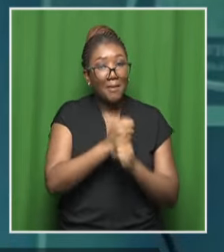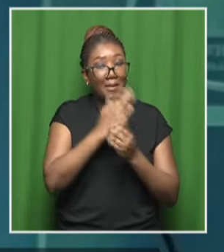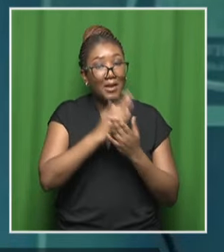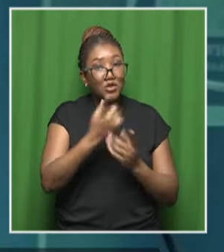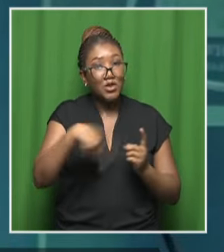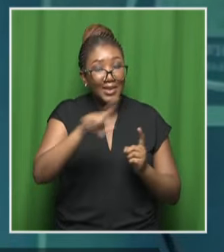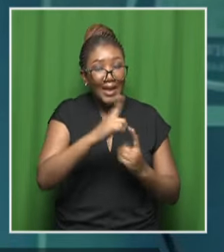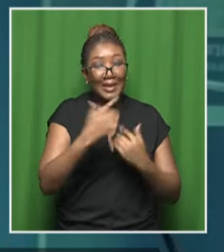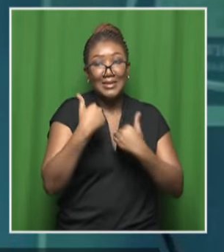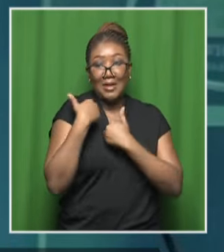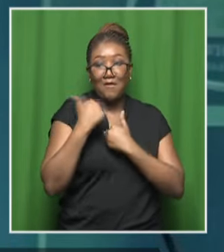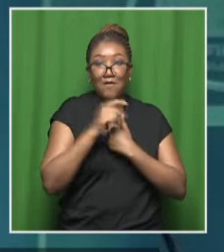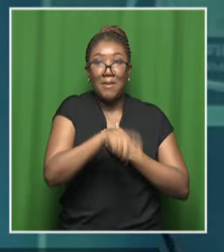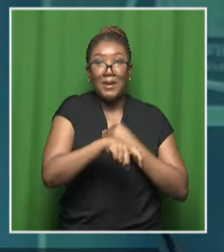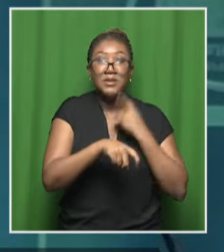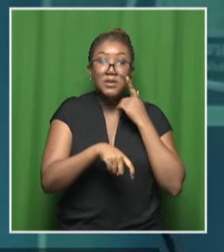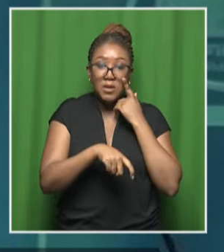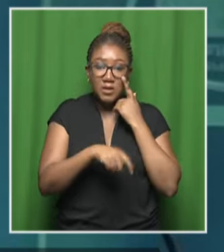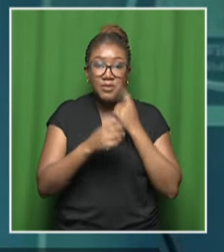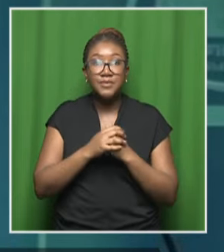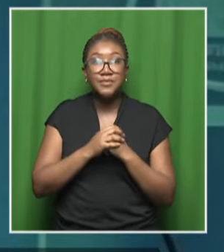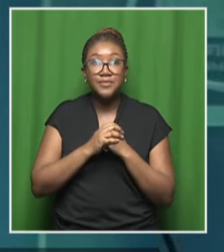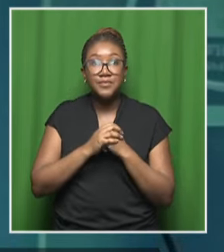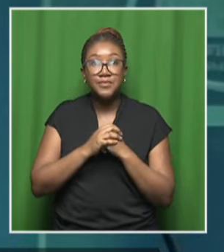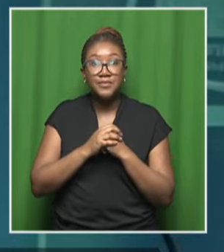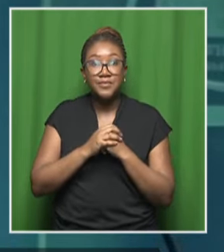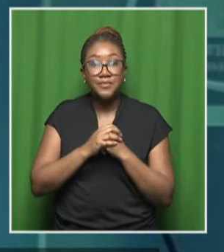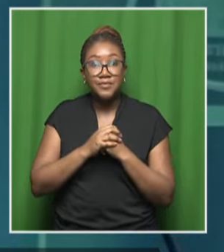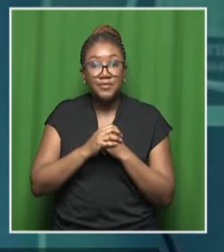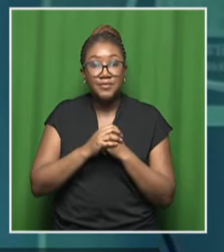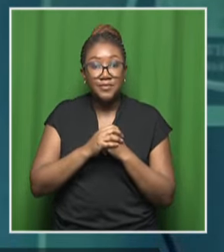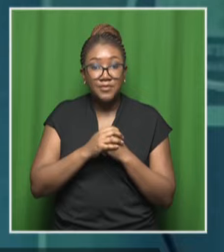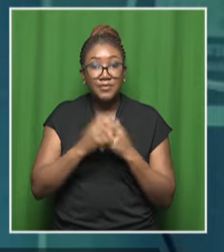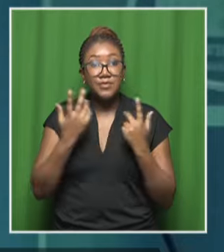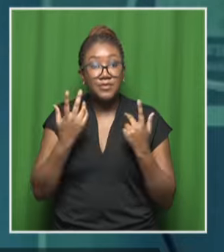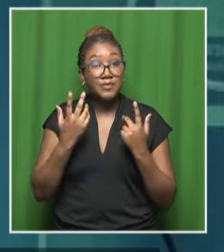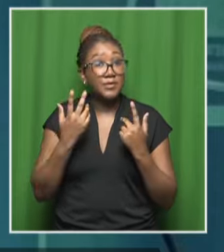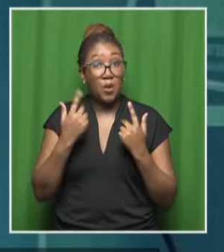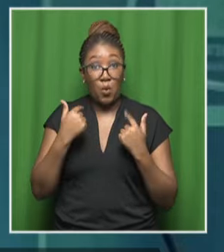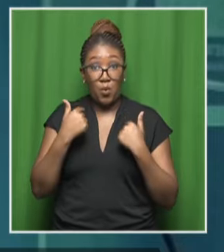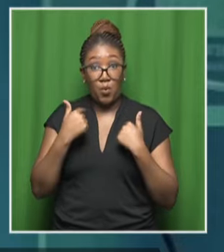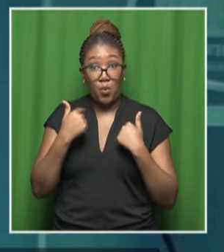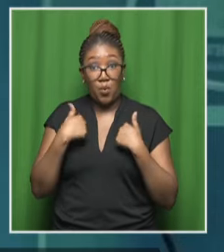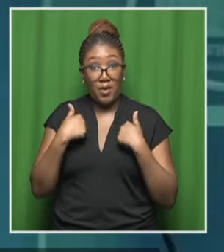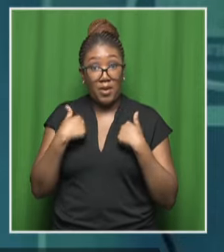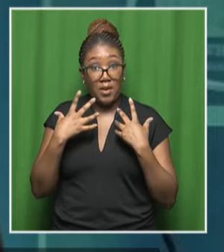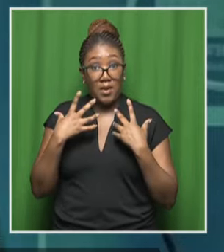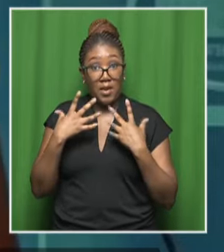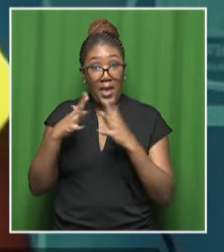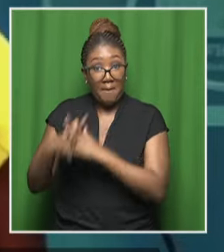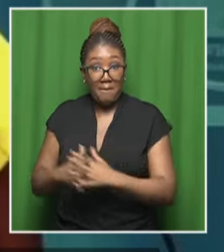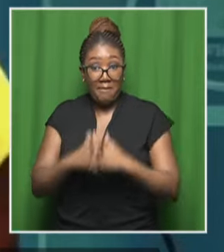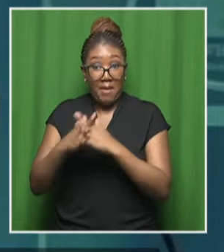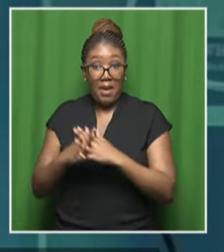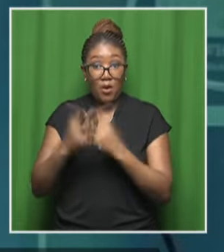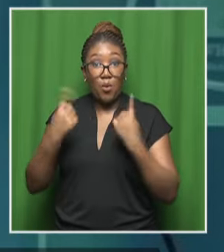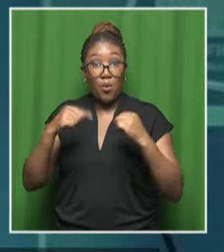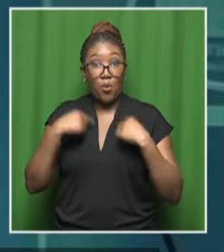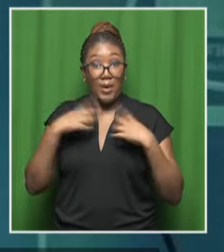unwavering against all Iran